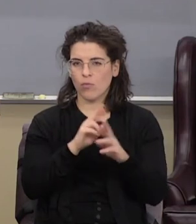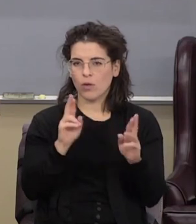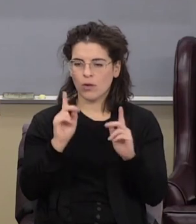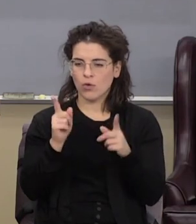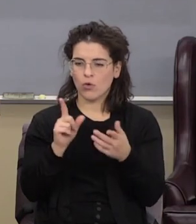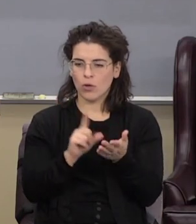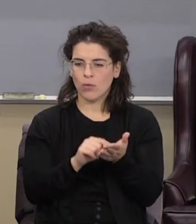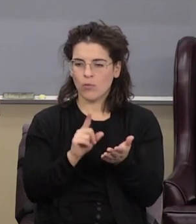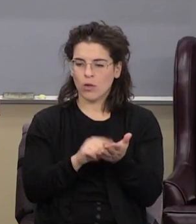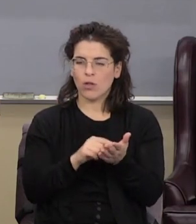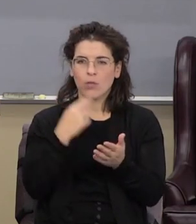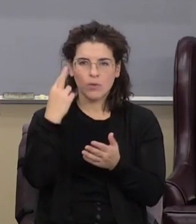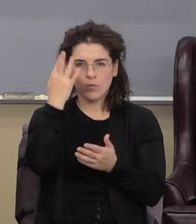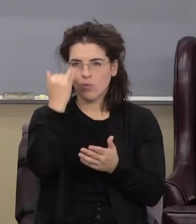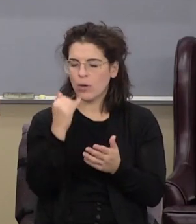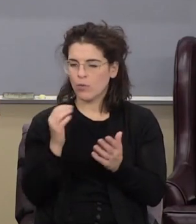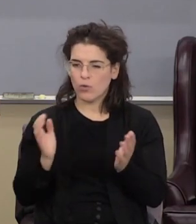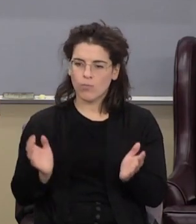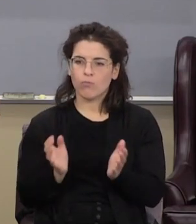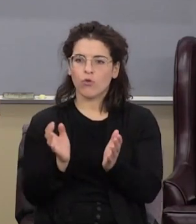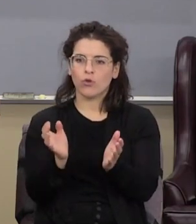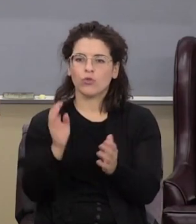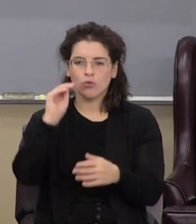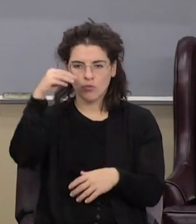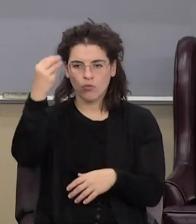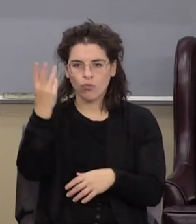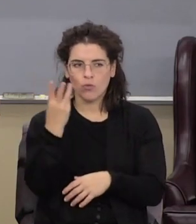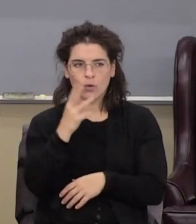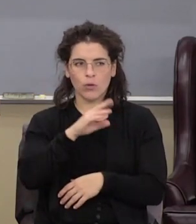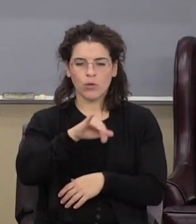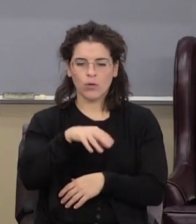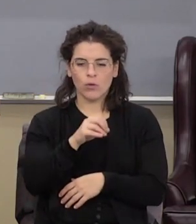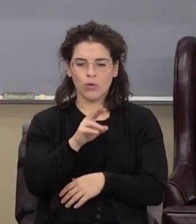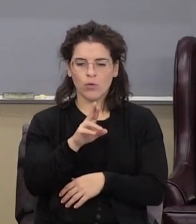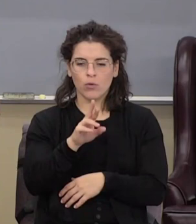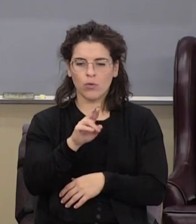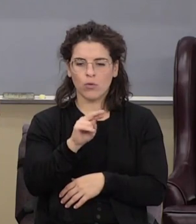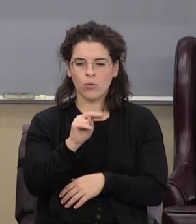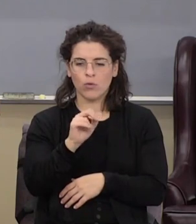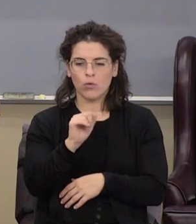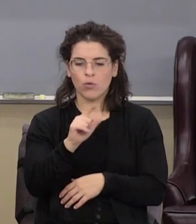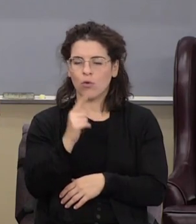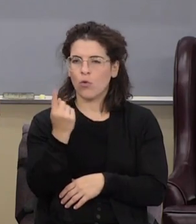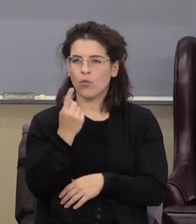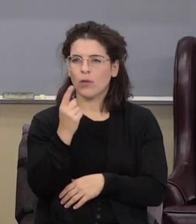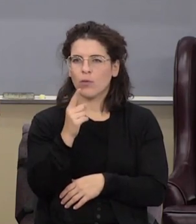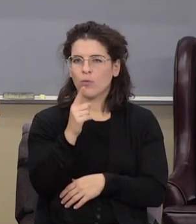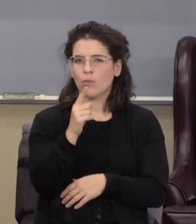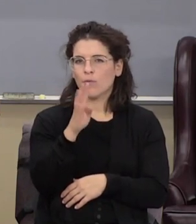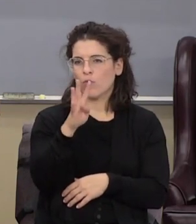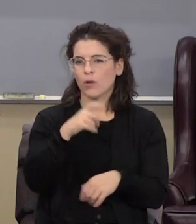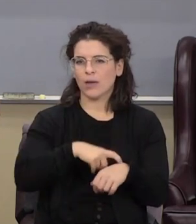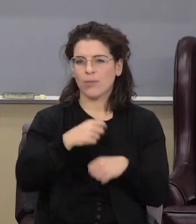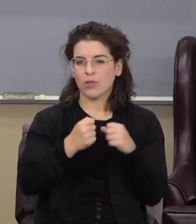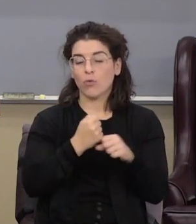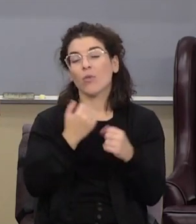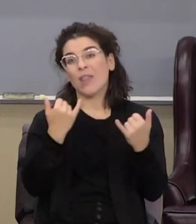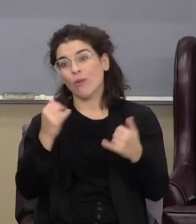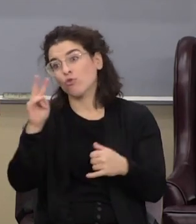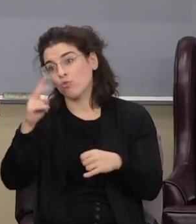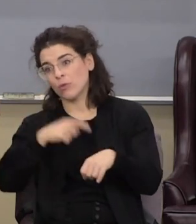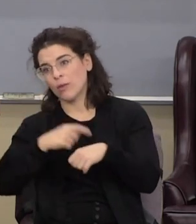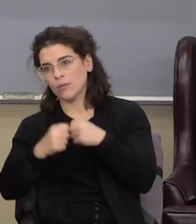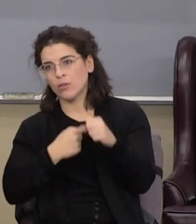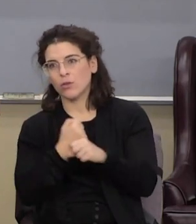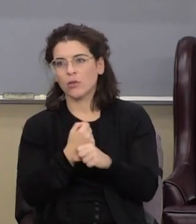go to the printer. The reason we don't put the Grace Journal out every month anymore, we put it out quarterly and now just twice a year, is because it